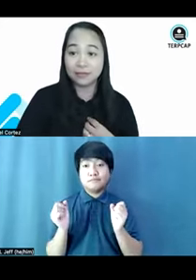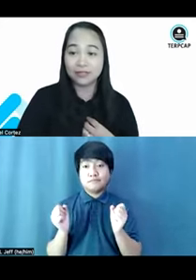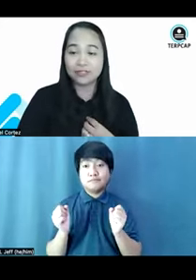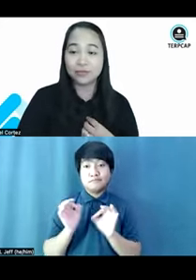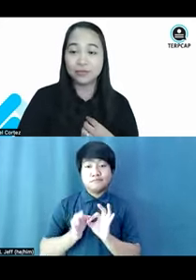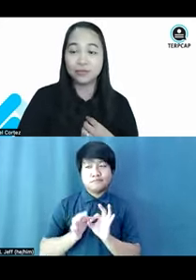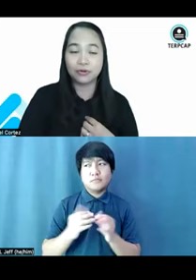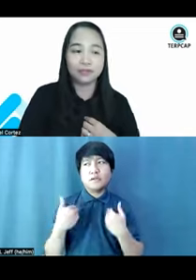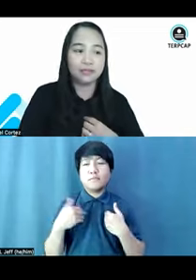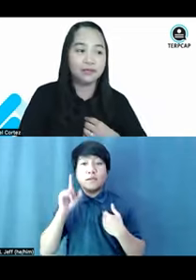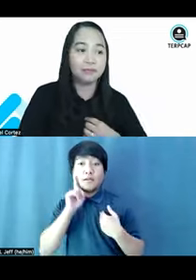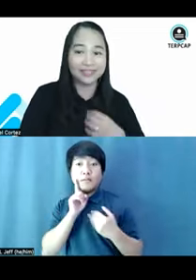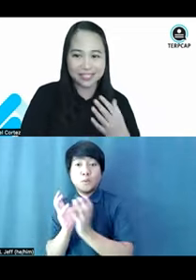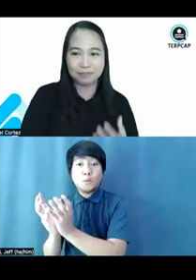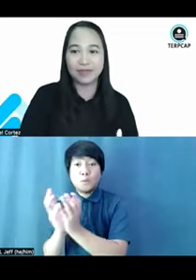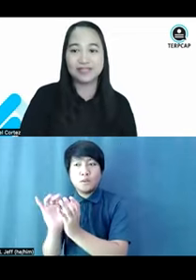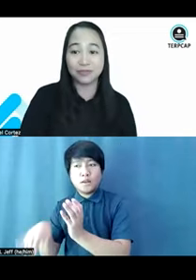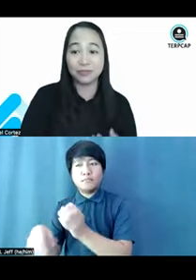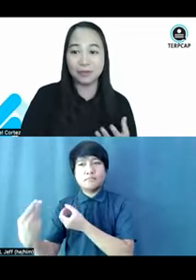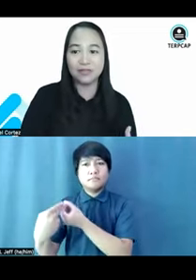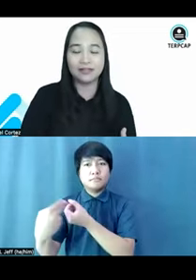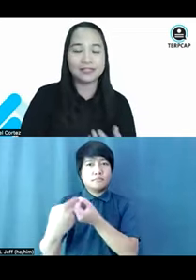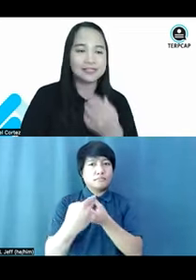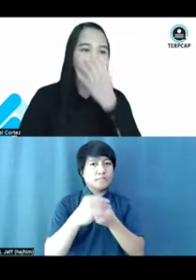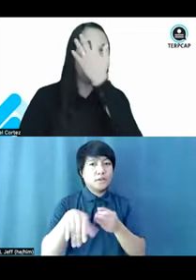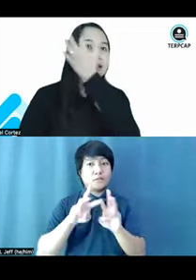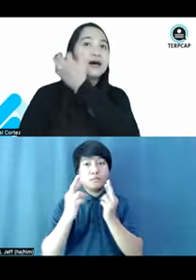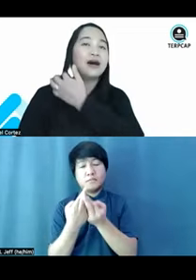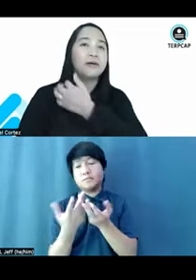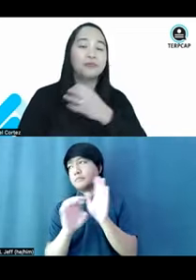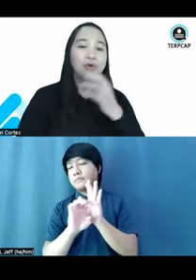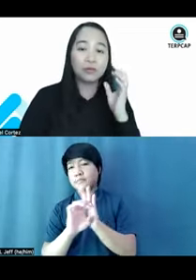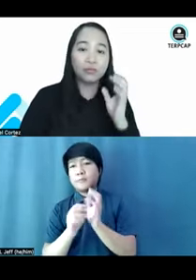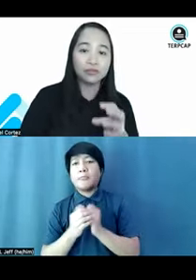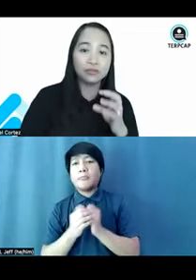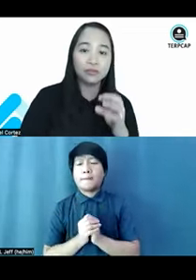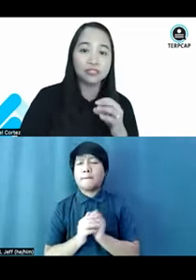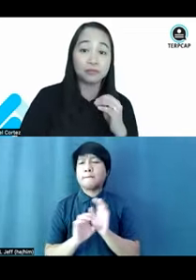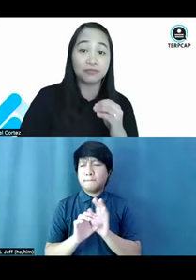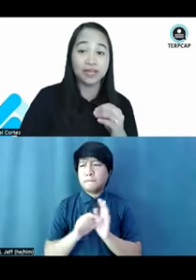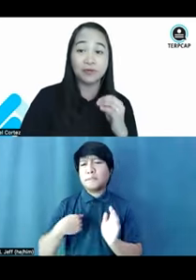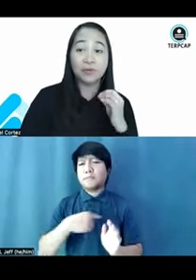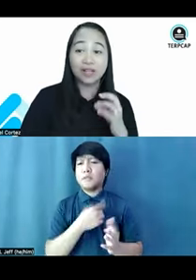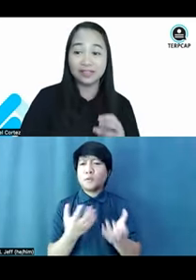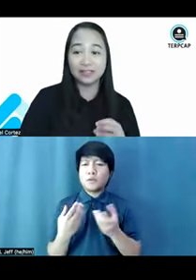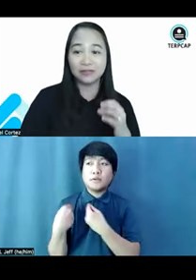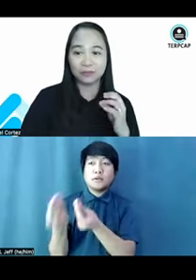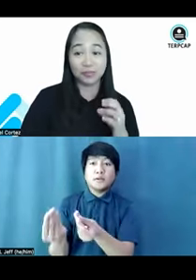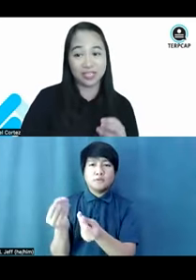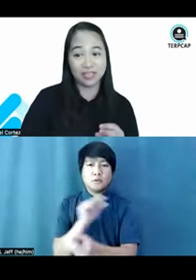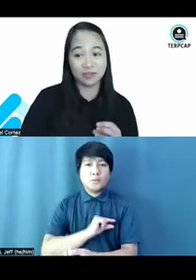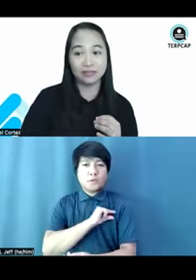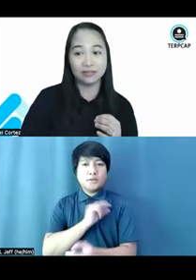members who are the participants of the webinar. Let's say what we want to do is provide quality